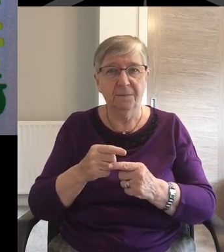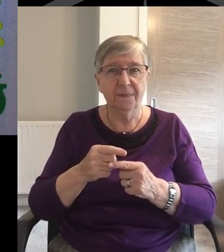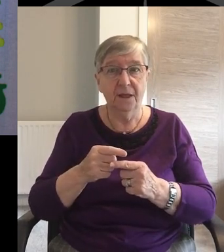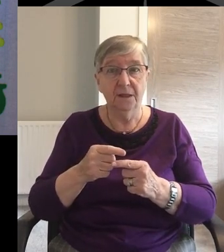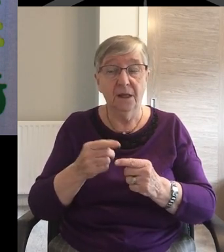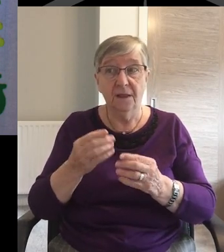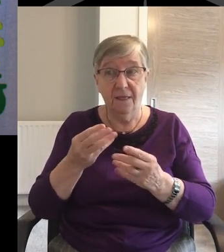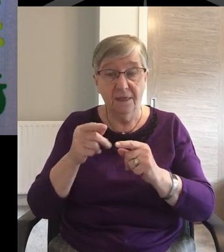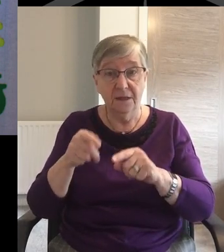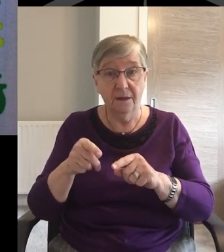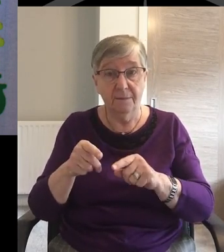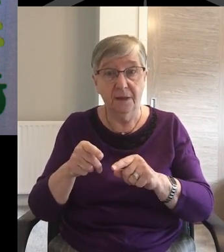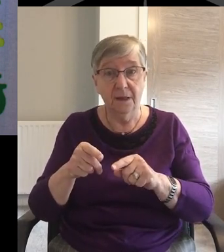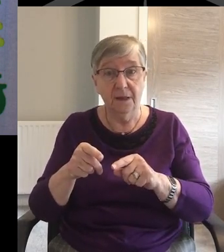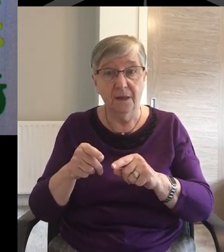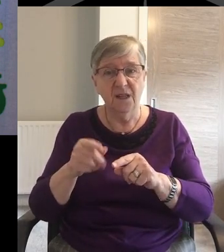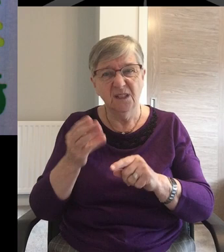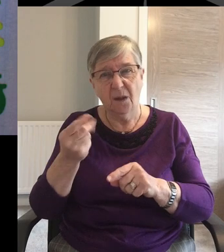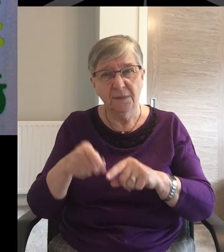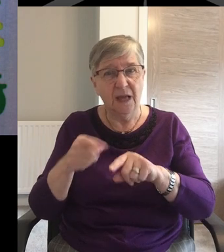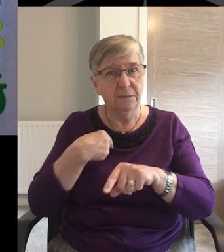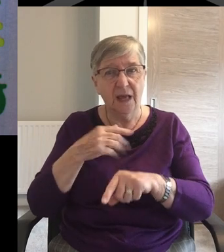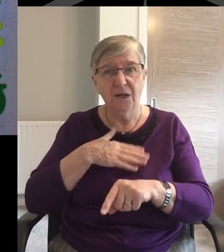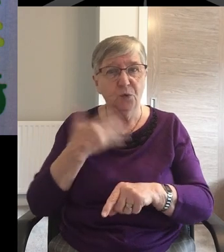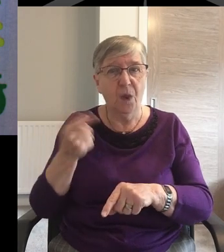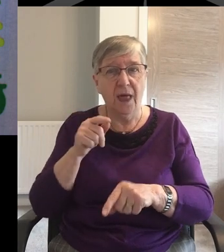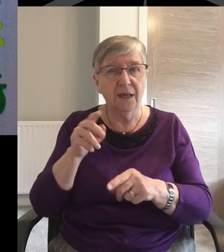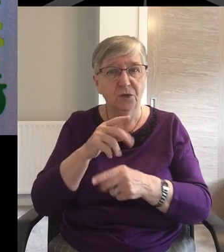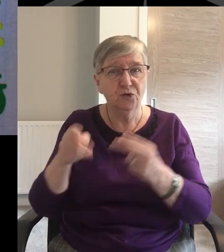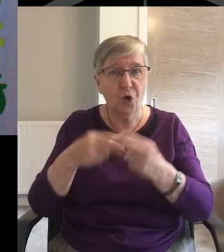rhyme and I don't generally like songs like that.